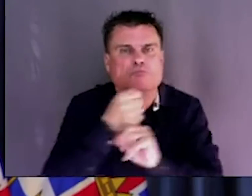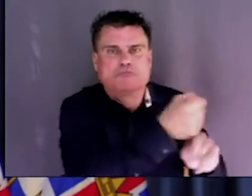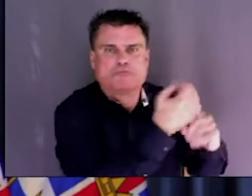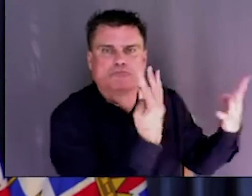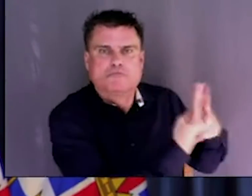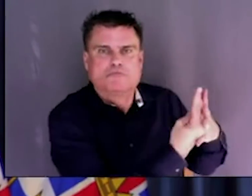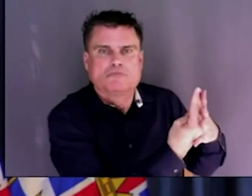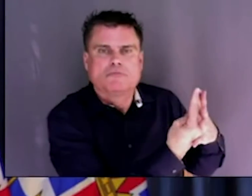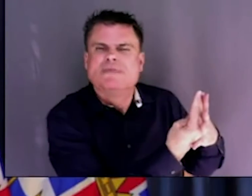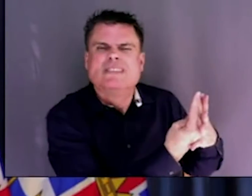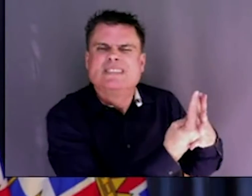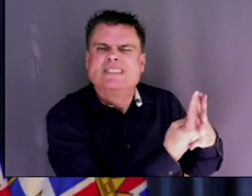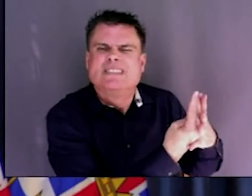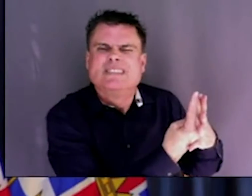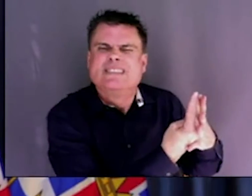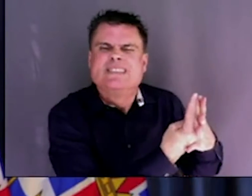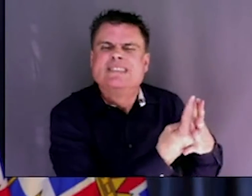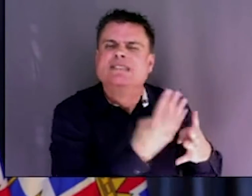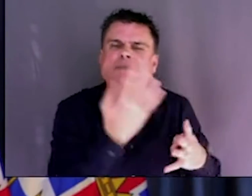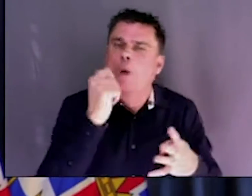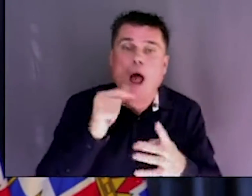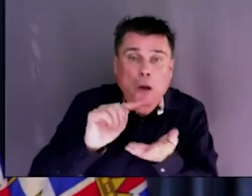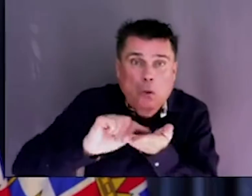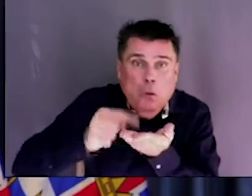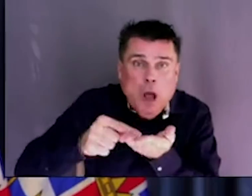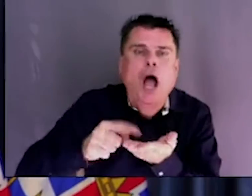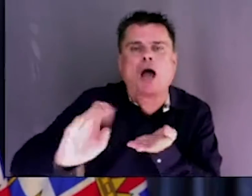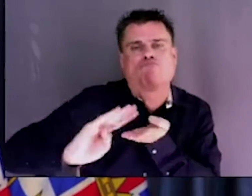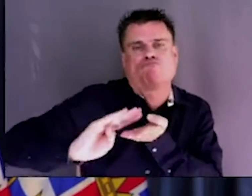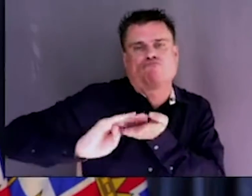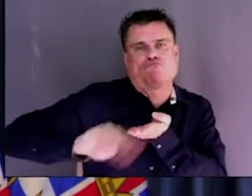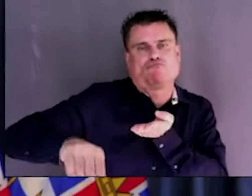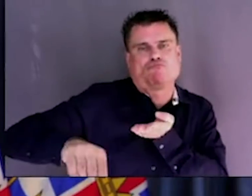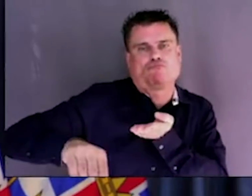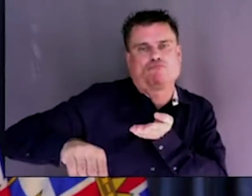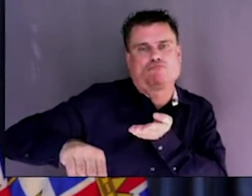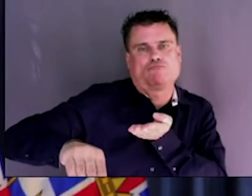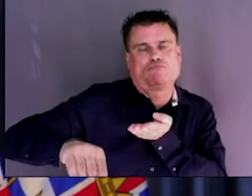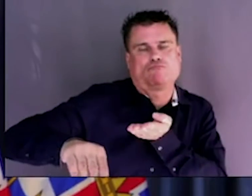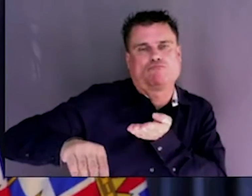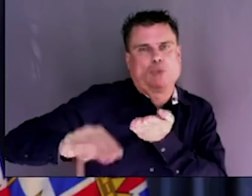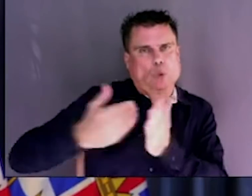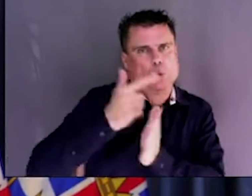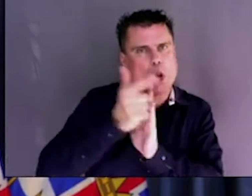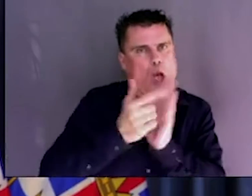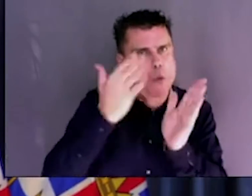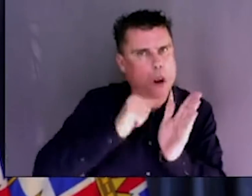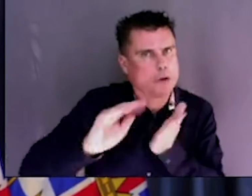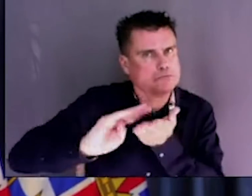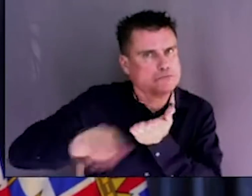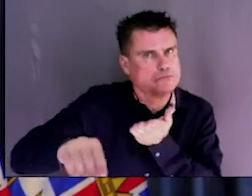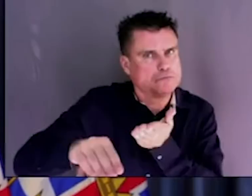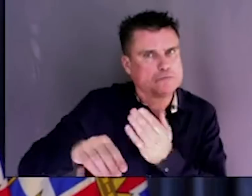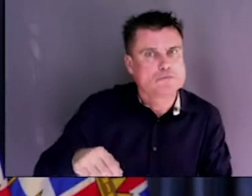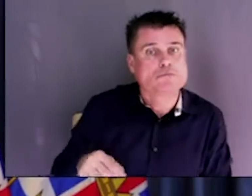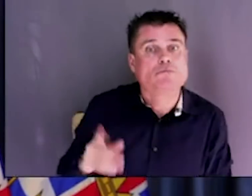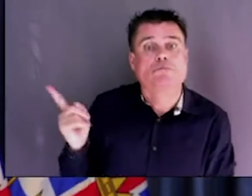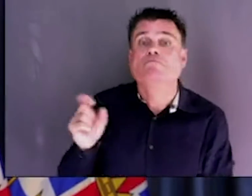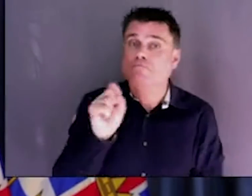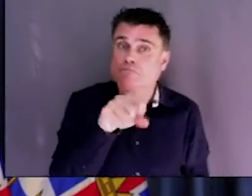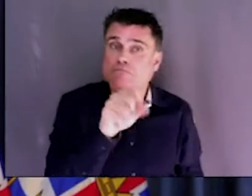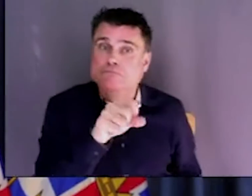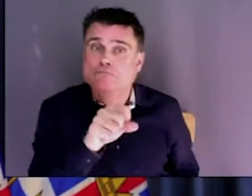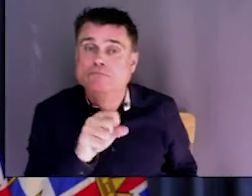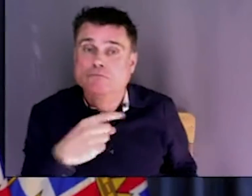gave a direction to law enforcement that we were not interested in prosecuting simple possession. That was our ability. That was